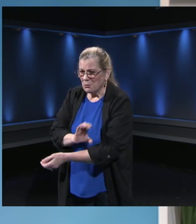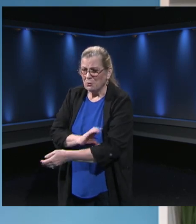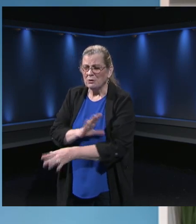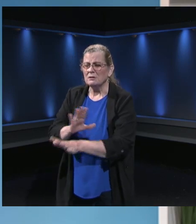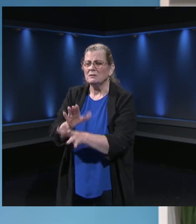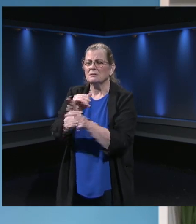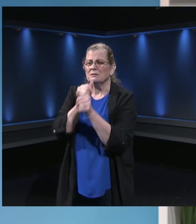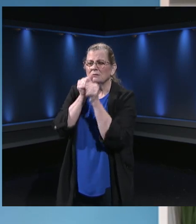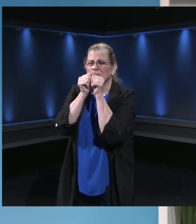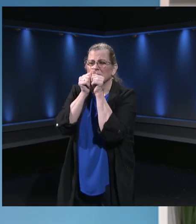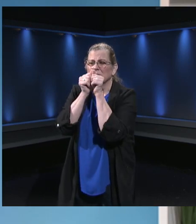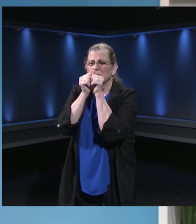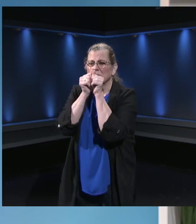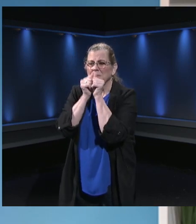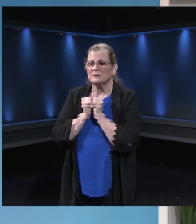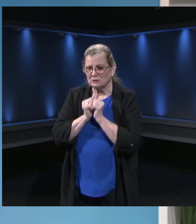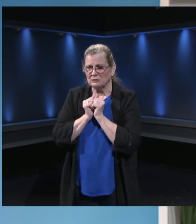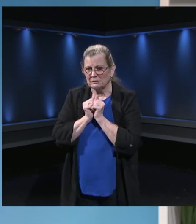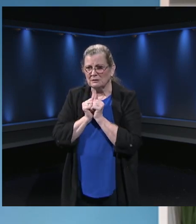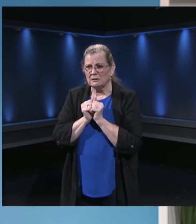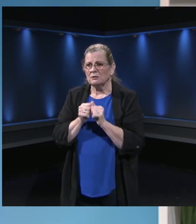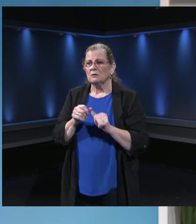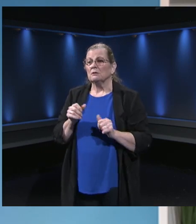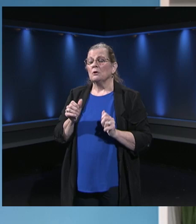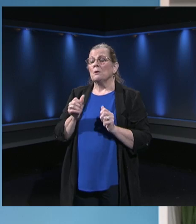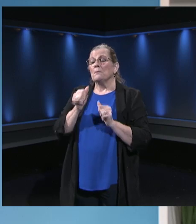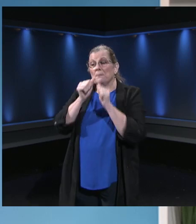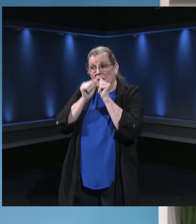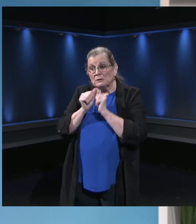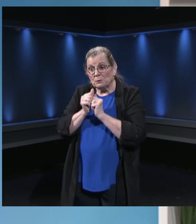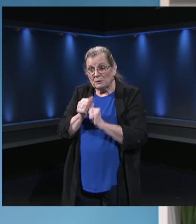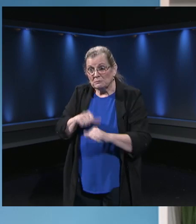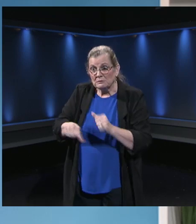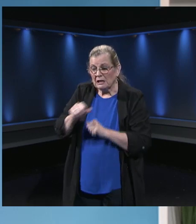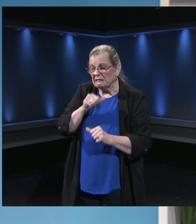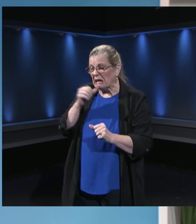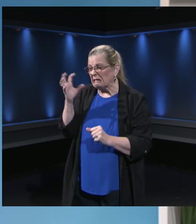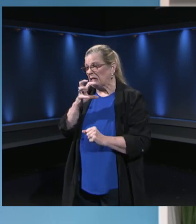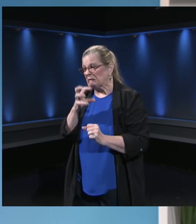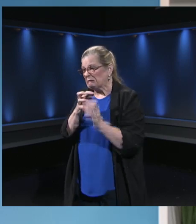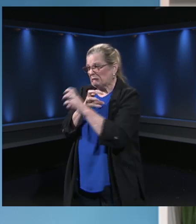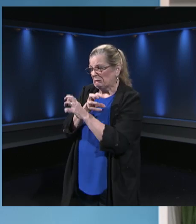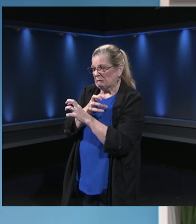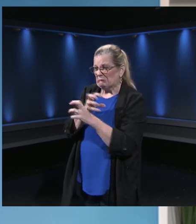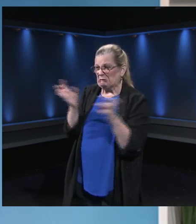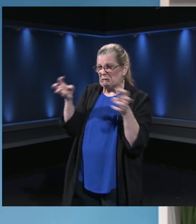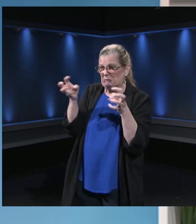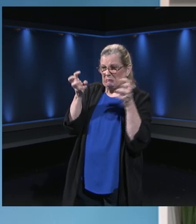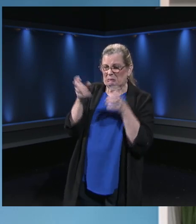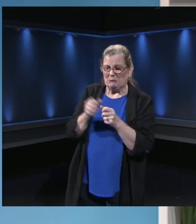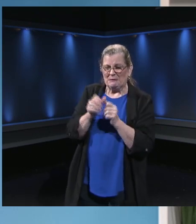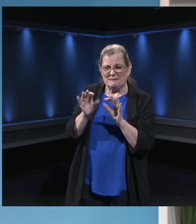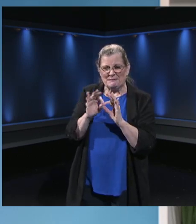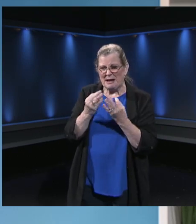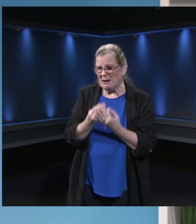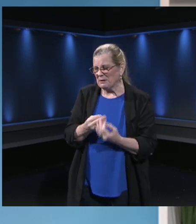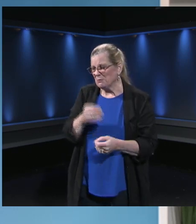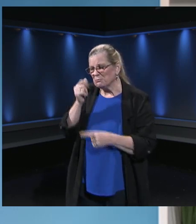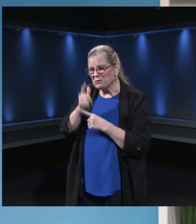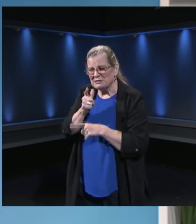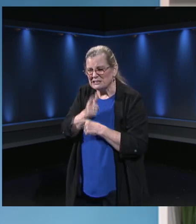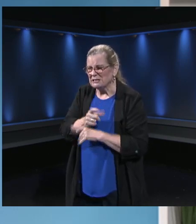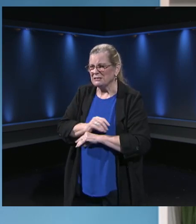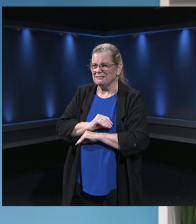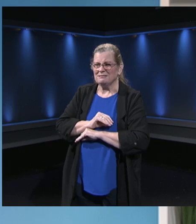so I think we're going to have to be patient with each other and work through a lot of these issues. We will get there. We're in for the long haul. We'll get there. Just be